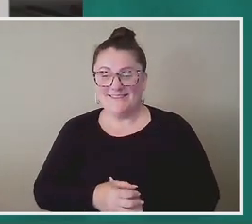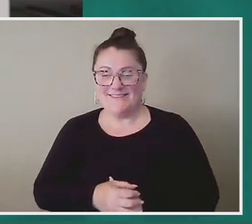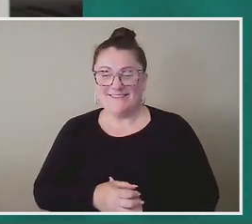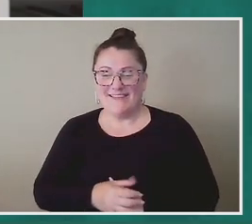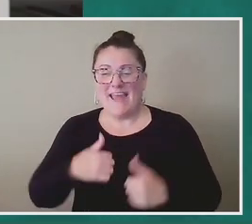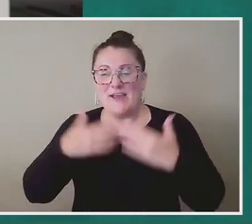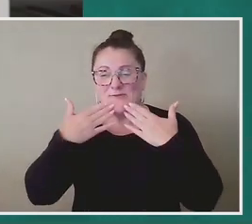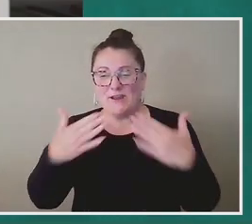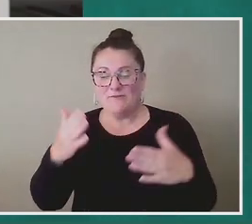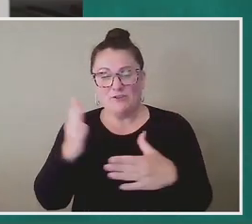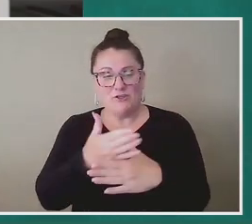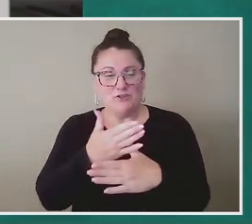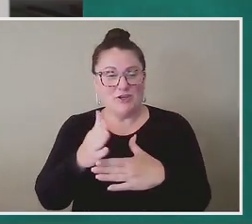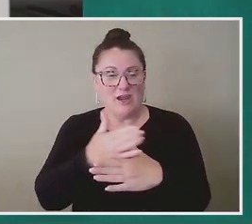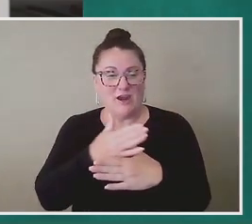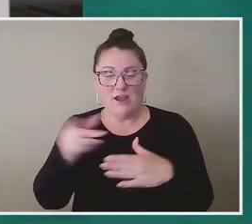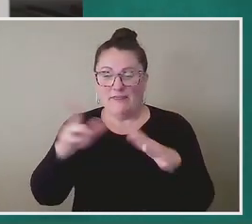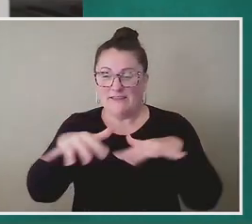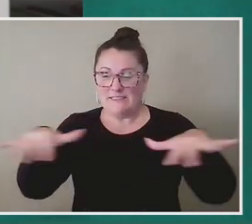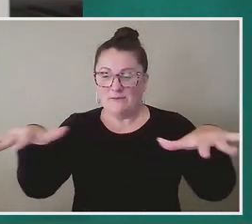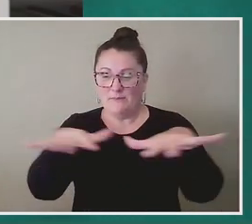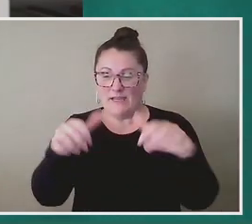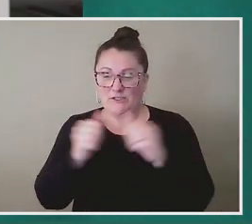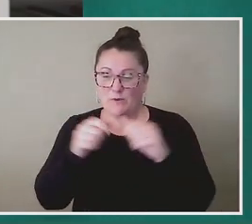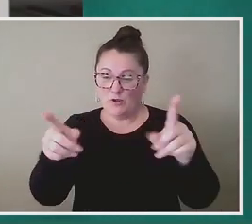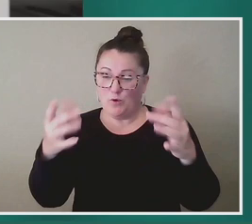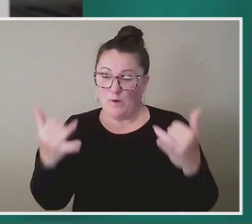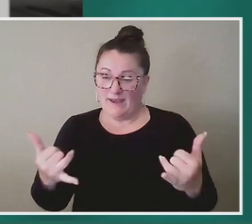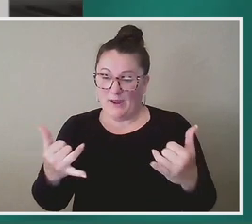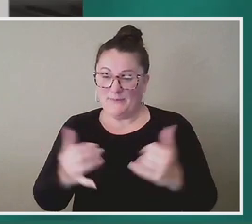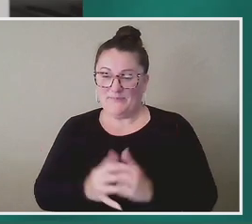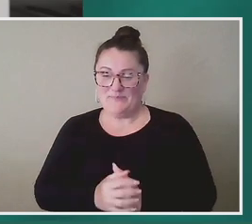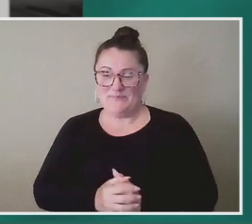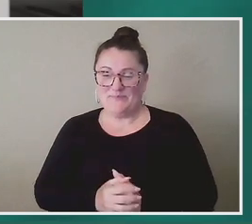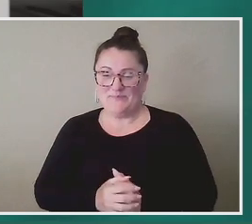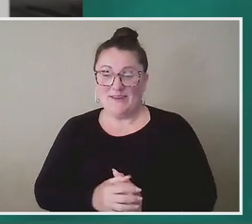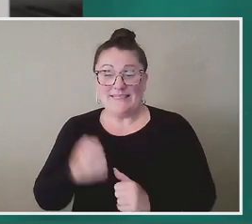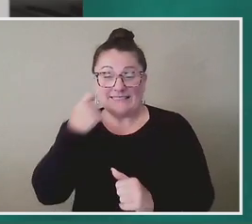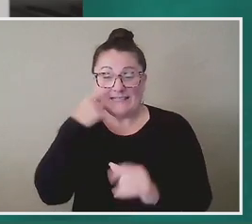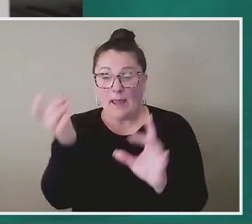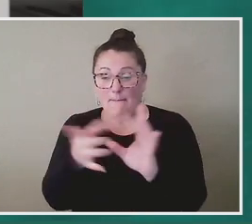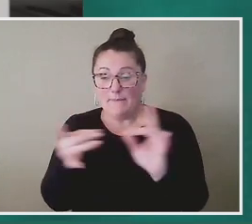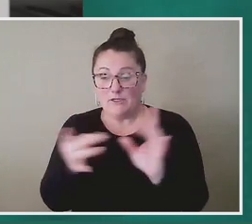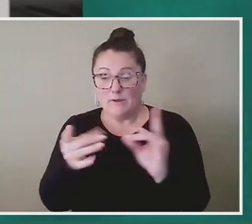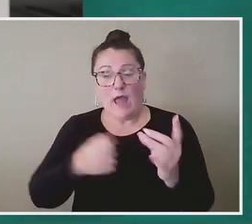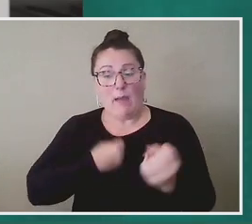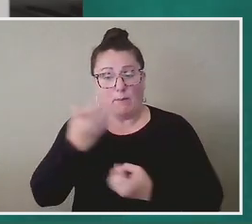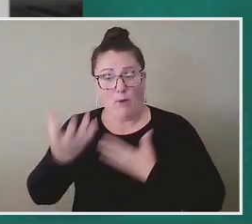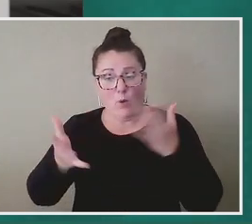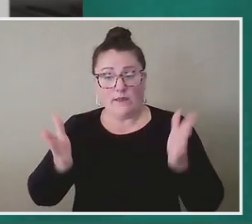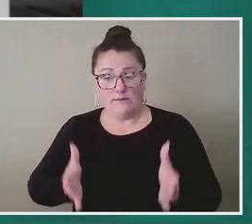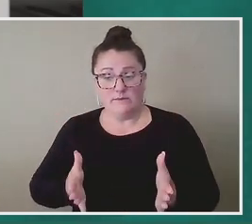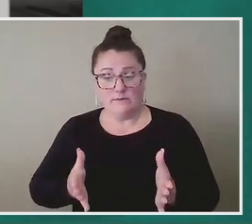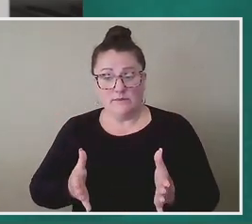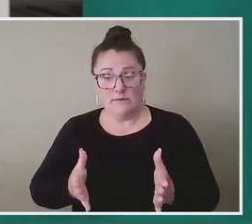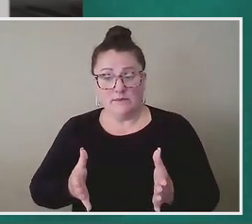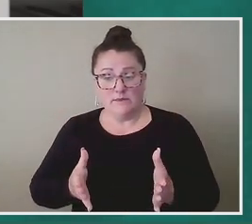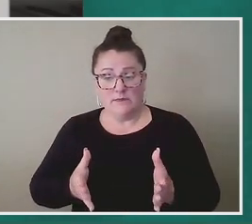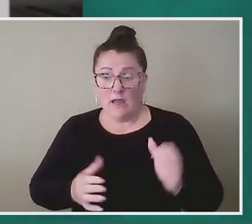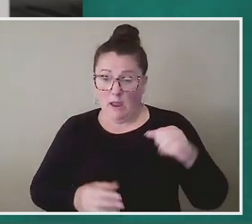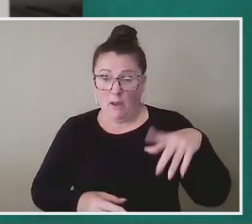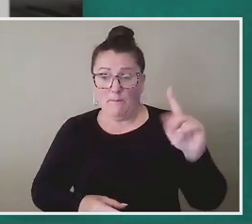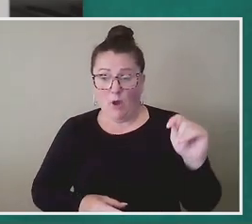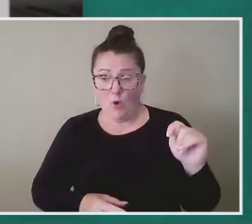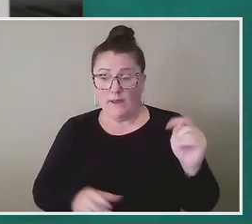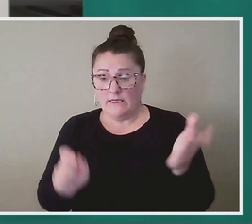to share this virtual space with you all. As was mentioned, I'm a poet. And I'm a poet, and a